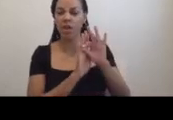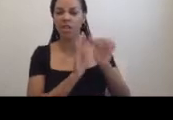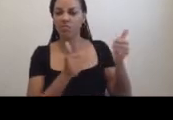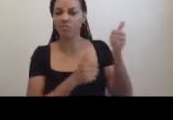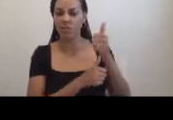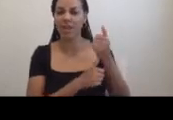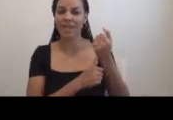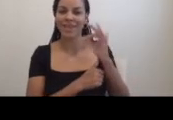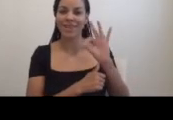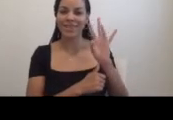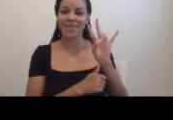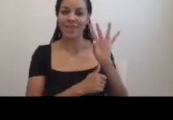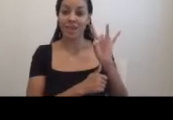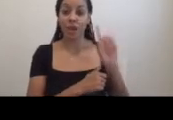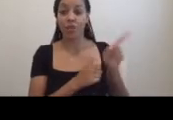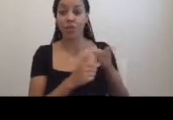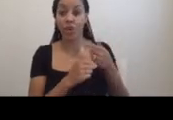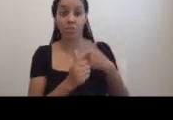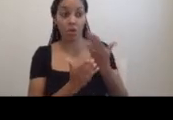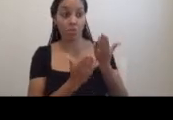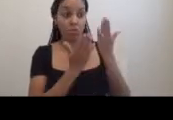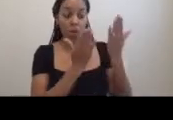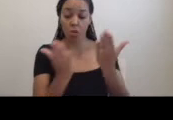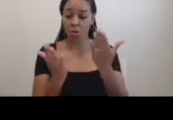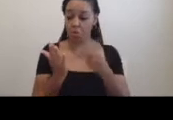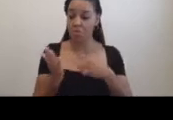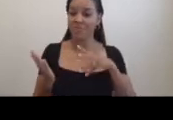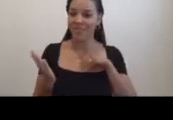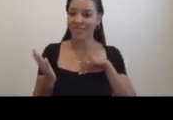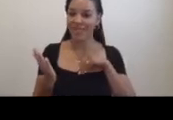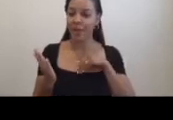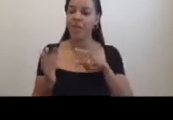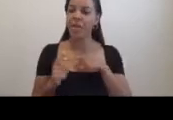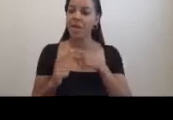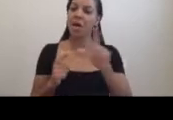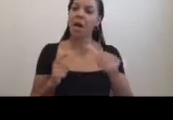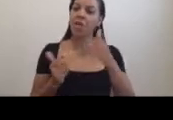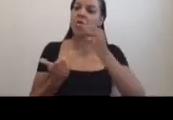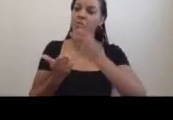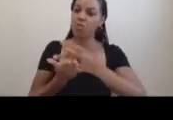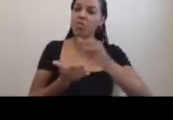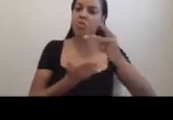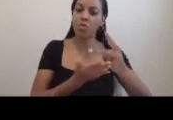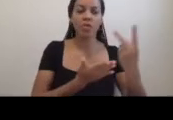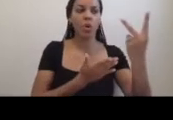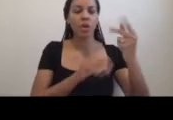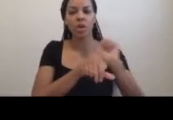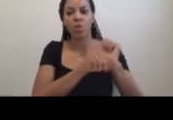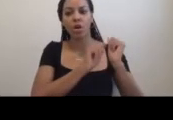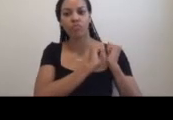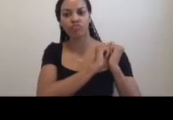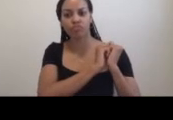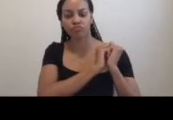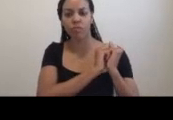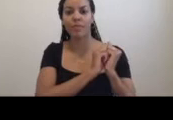accepted the first one and an approved support for the others. We worked together. Then he